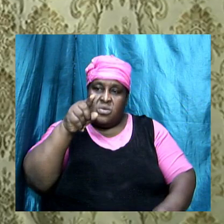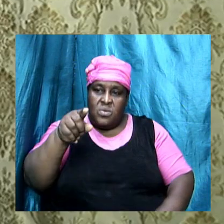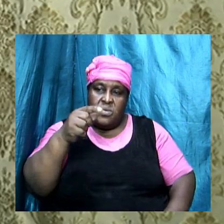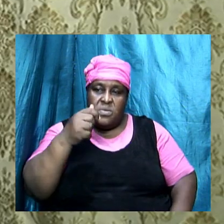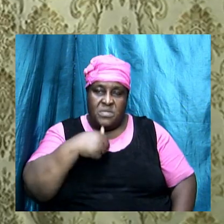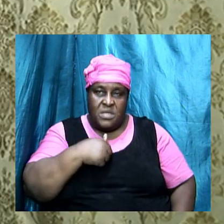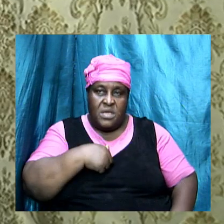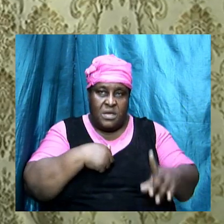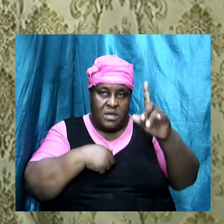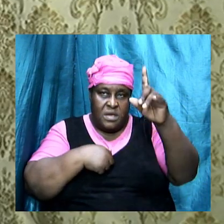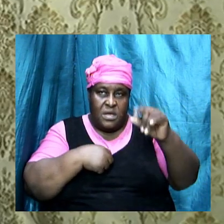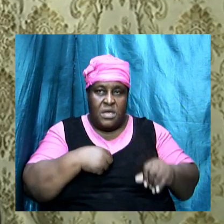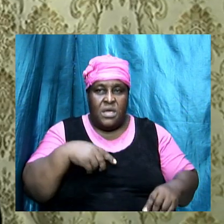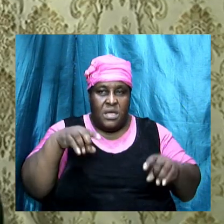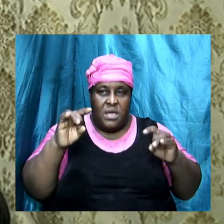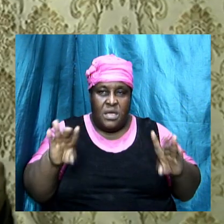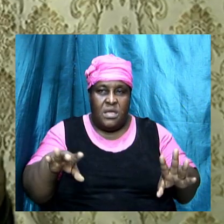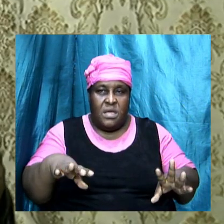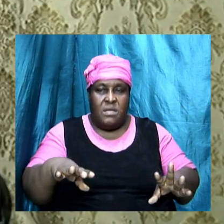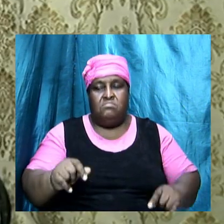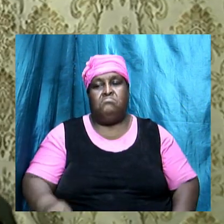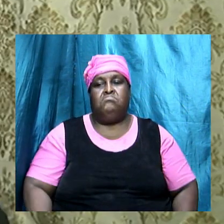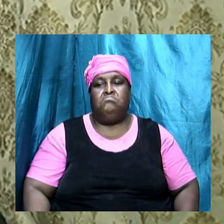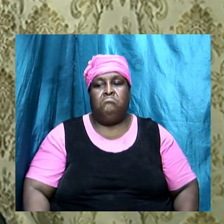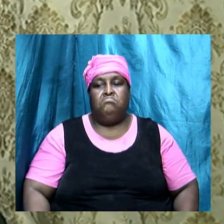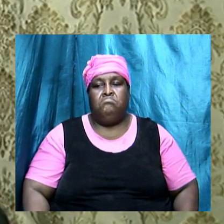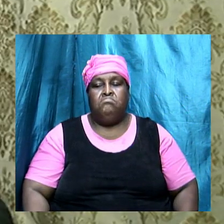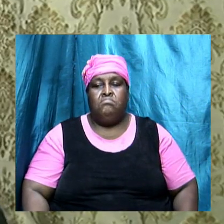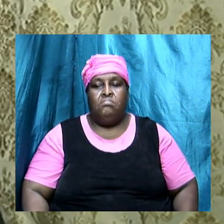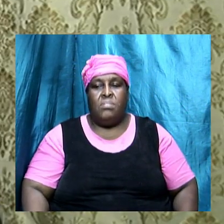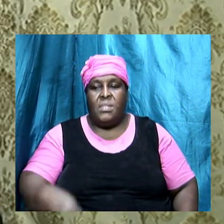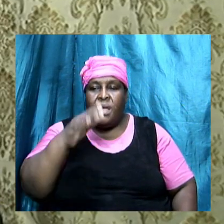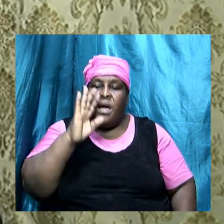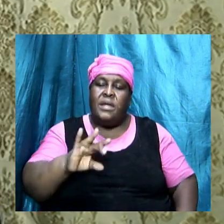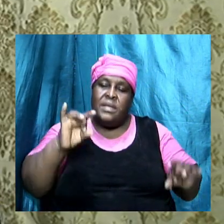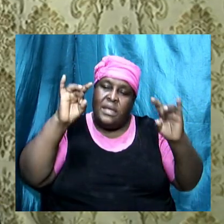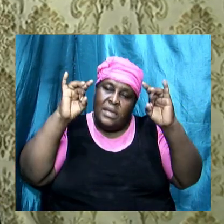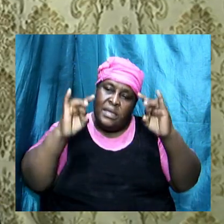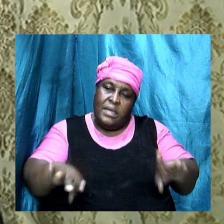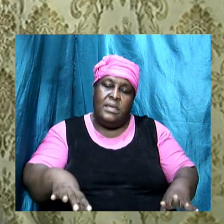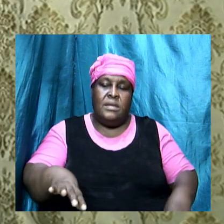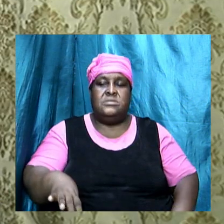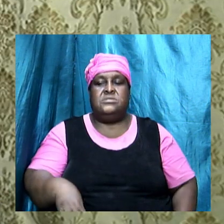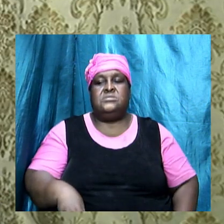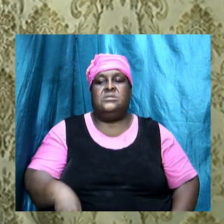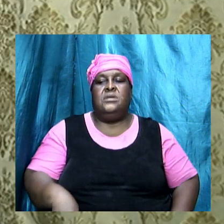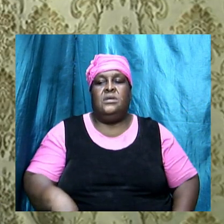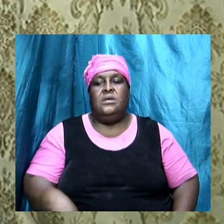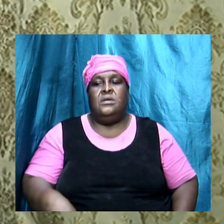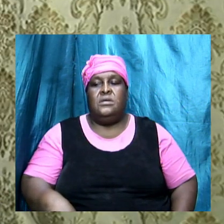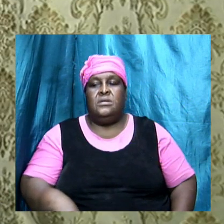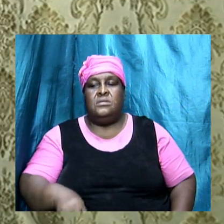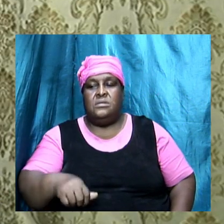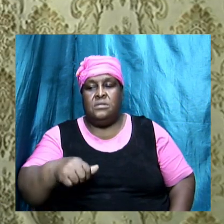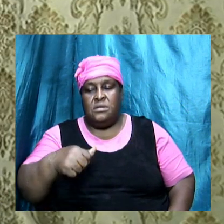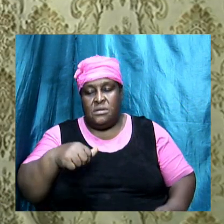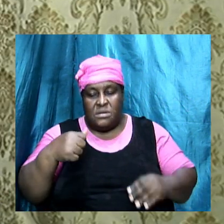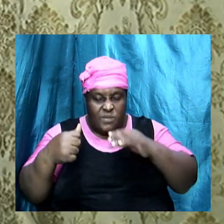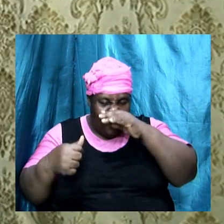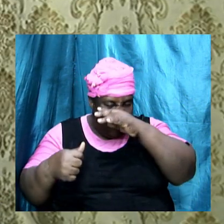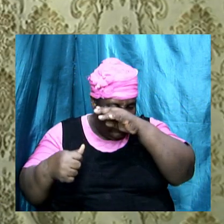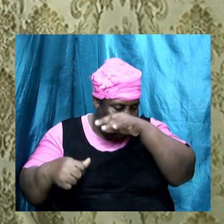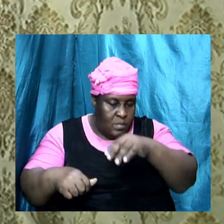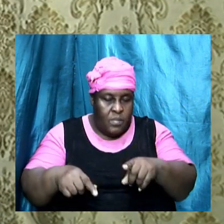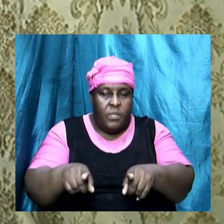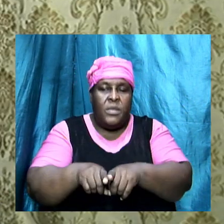that the Nicolations did, that God hate them, amen, when we look further down now in the book of Revelation chapter